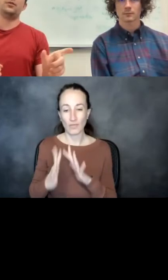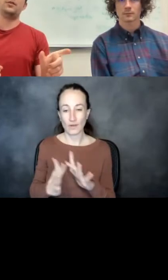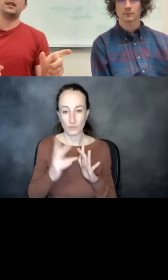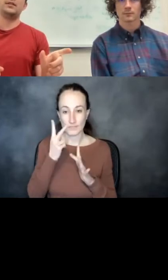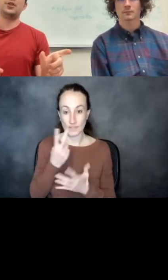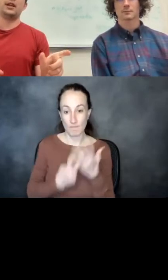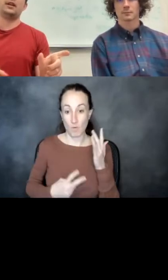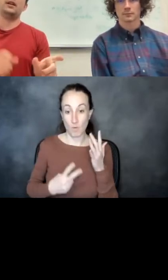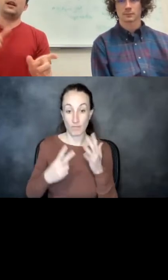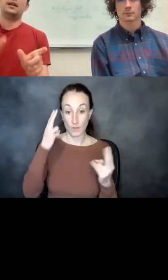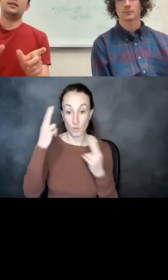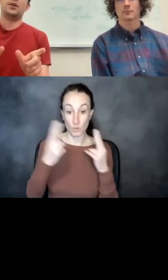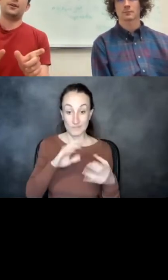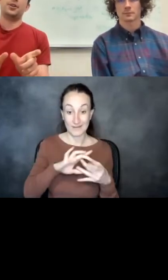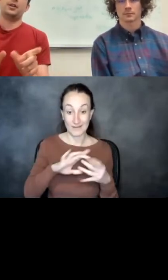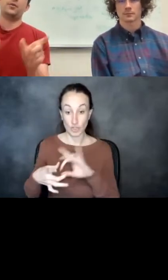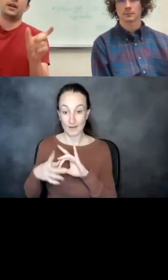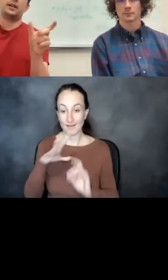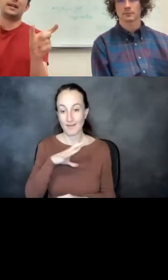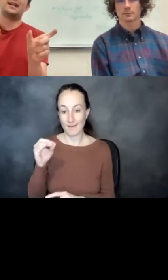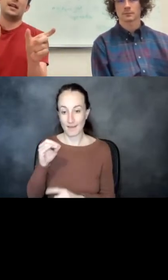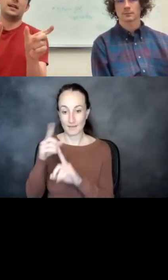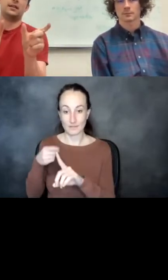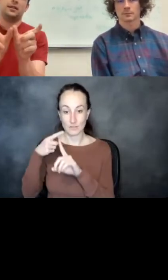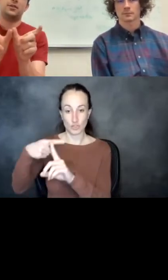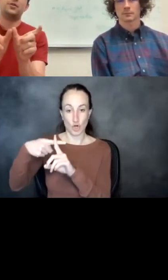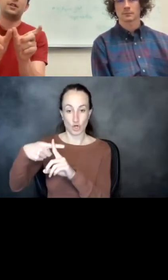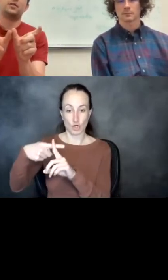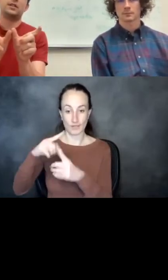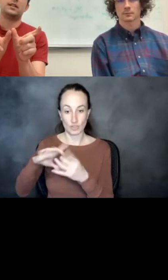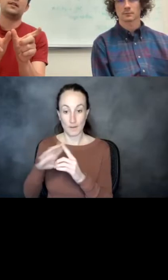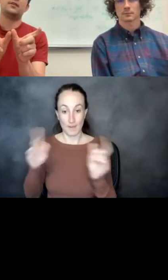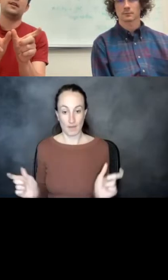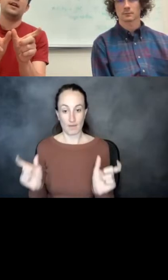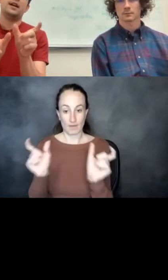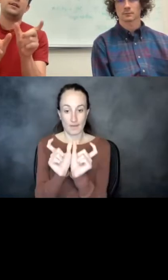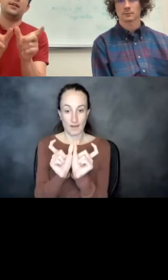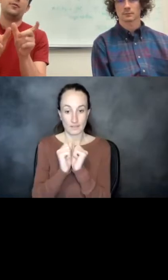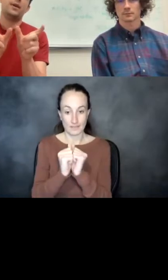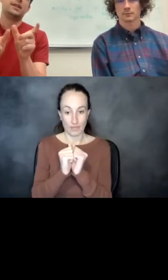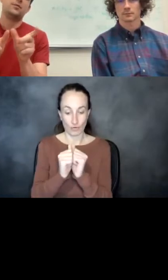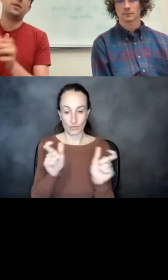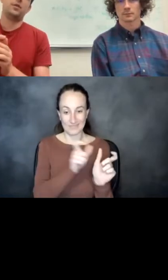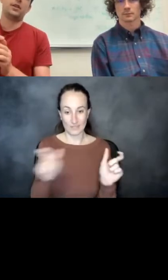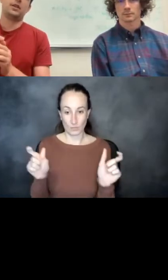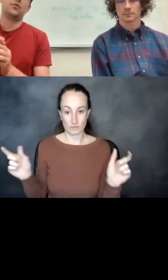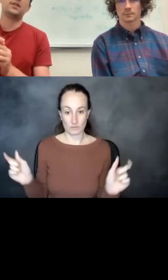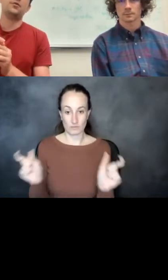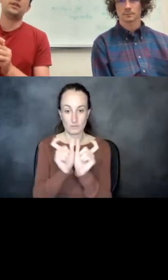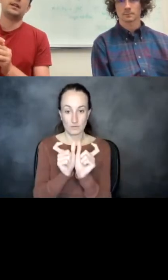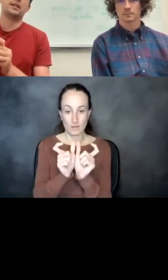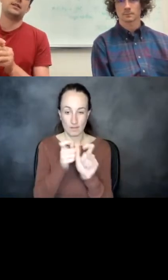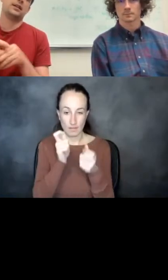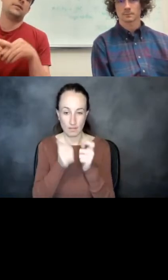see the hallucinated chain and the target chain by concatenating the two sequences together and then messing a bit with the